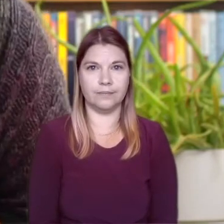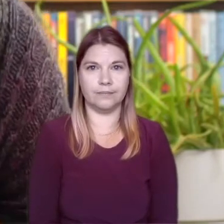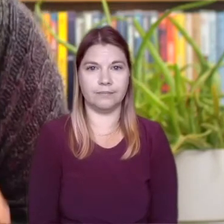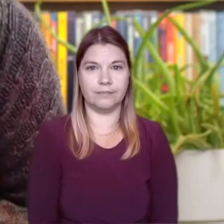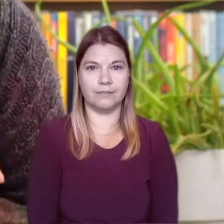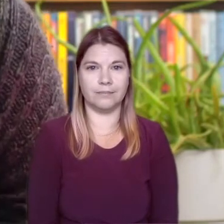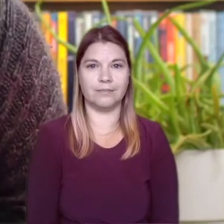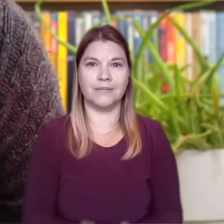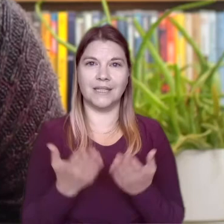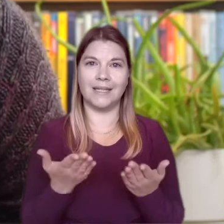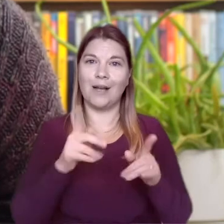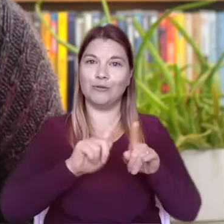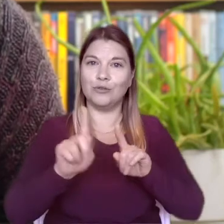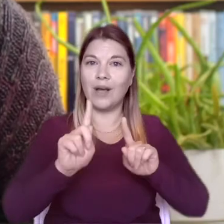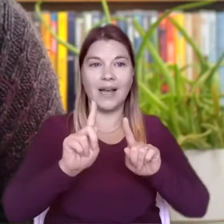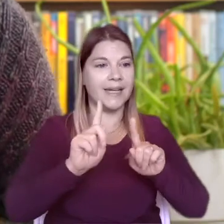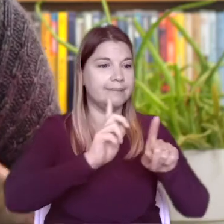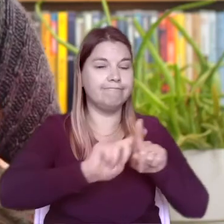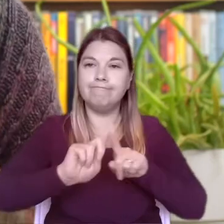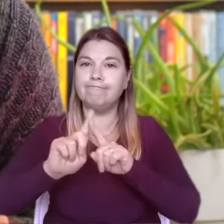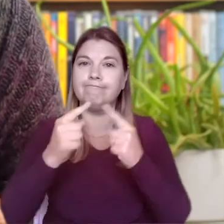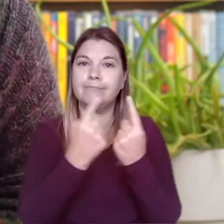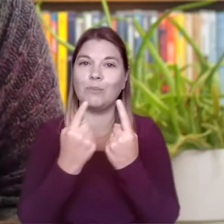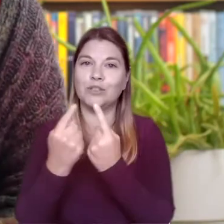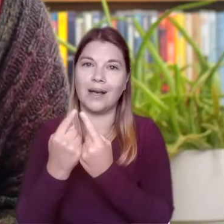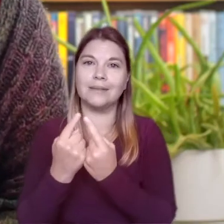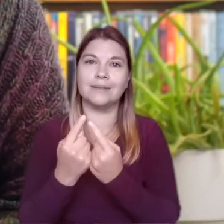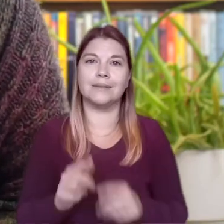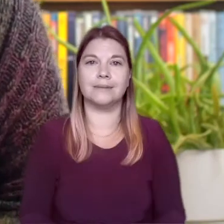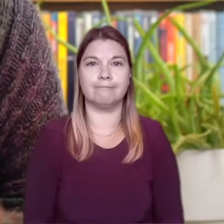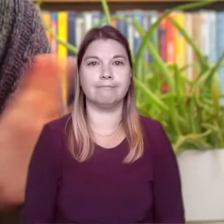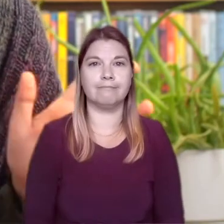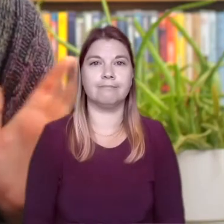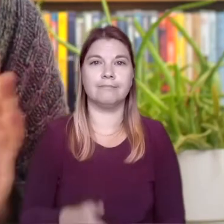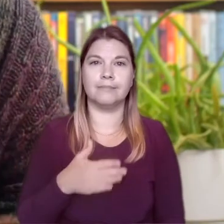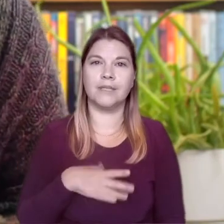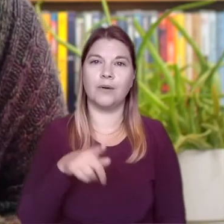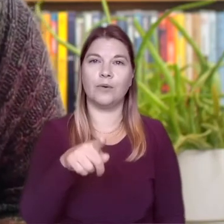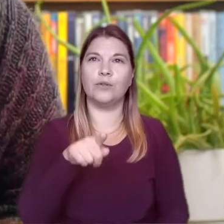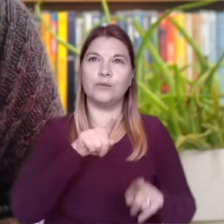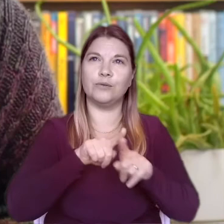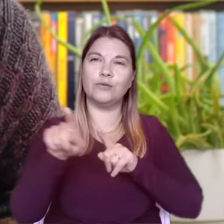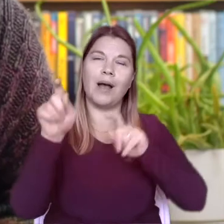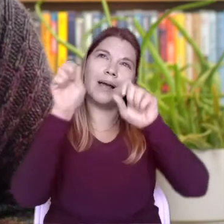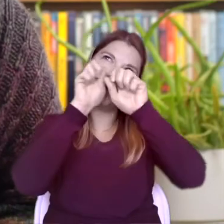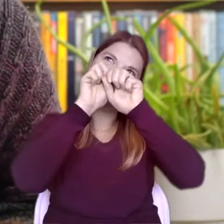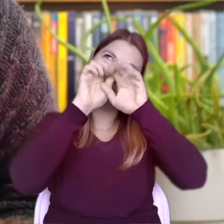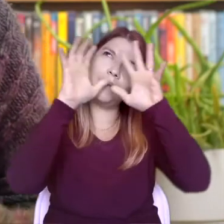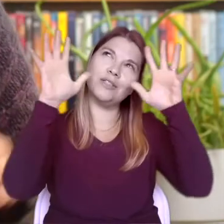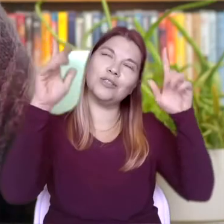Let's try this with some other household objects. Let's also try and imagine what other sounds they can remind us of.